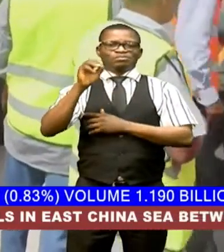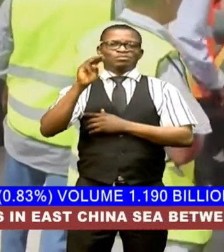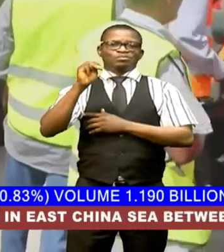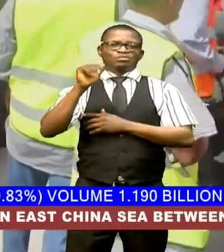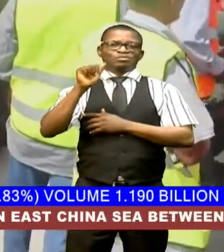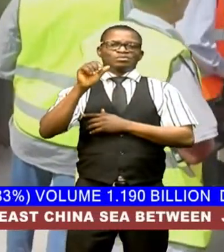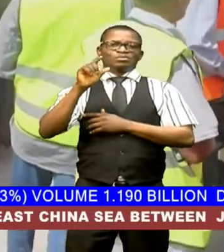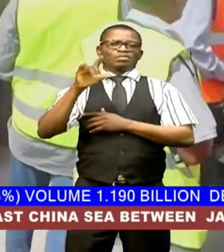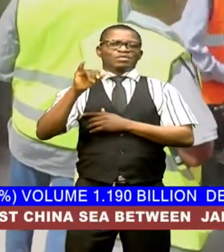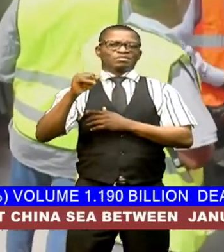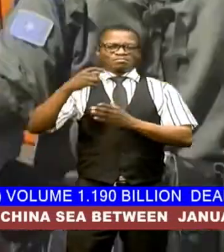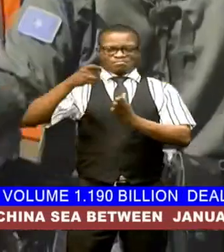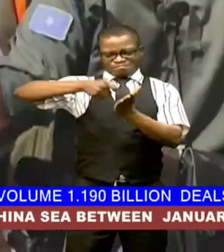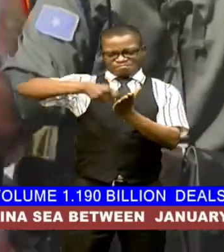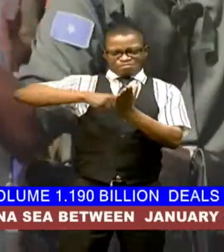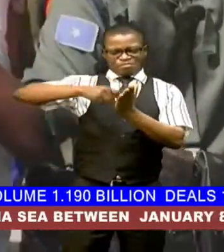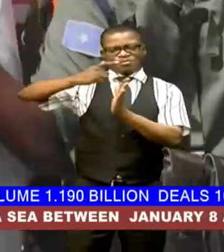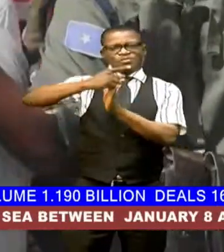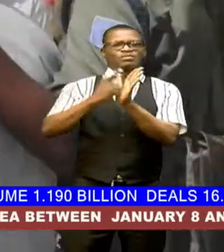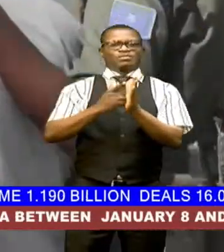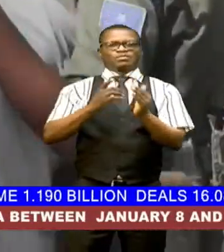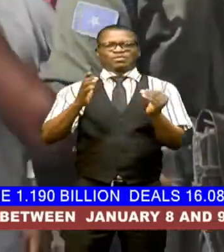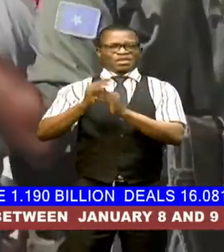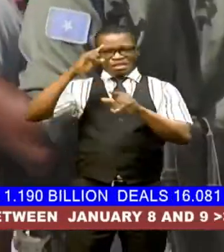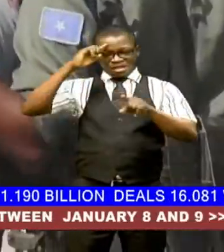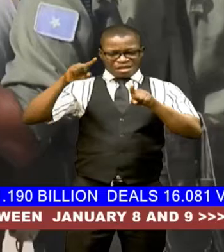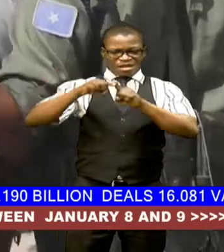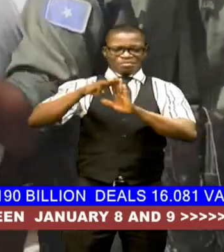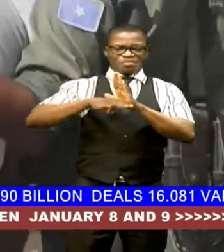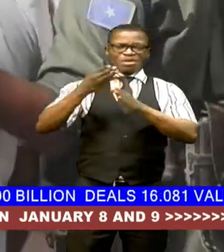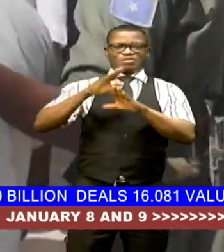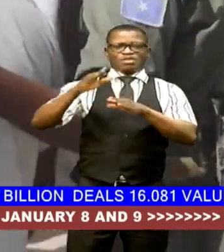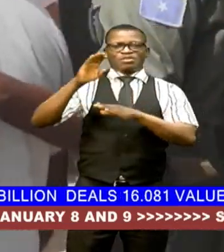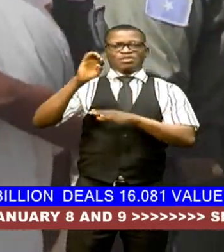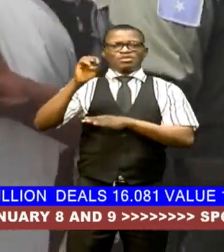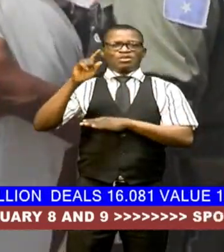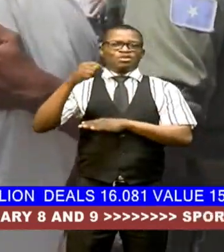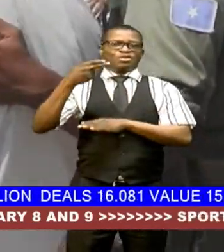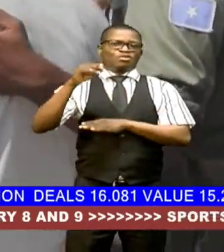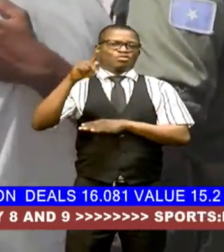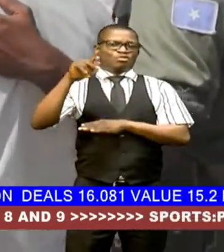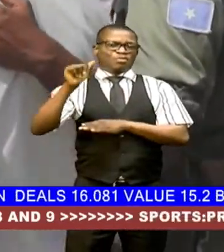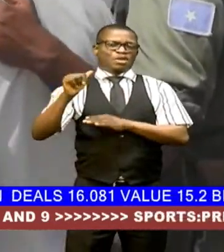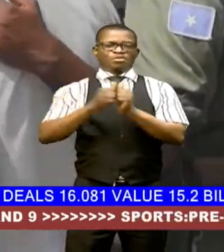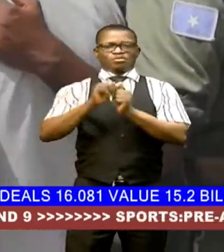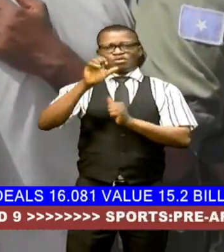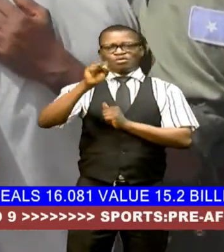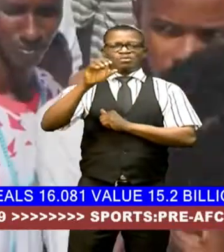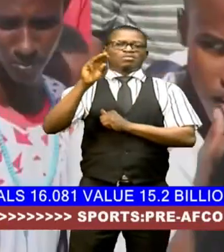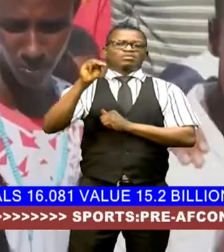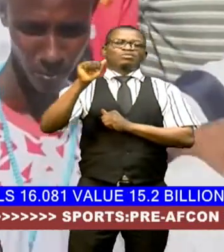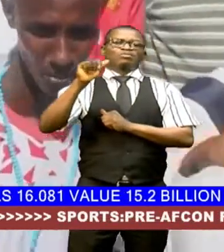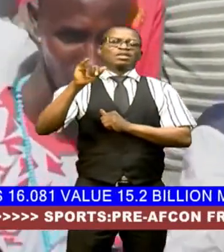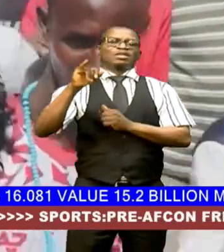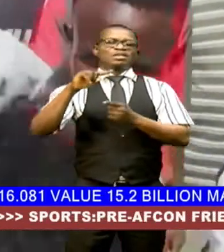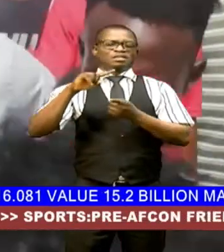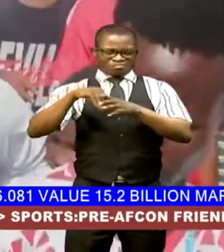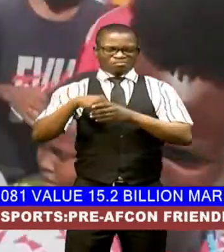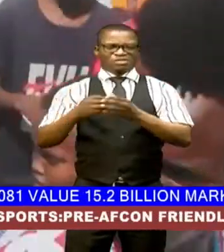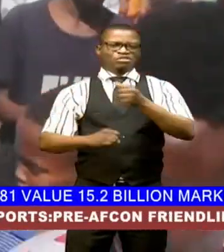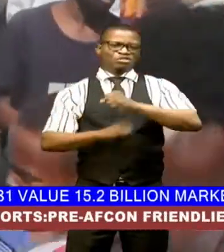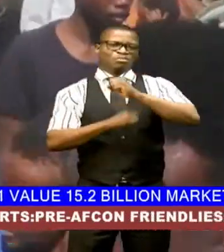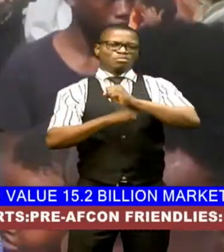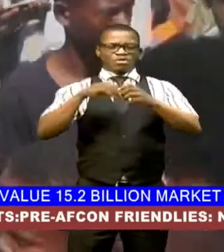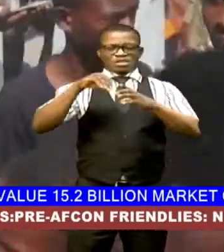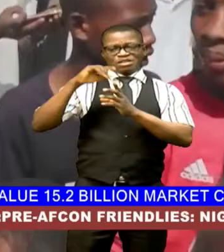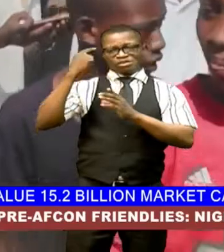nullifying a contentious agreement between ethiopia and somaliland in a largely symbolic gesture of his government's